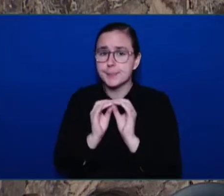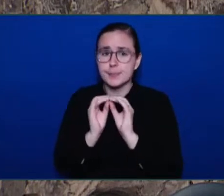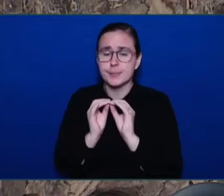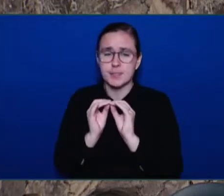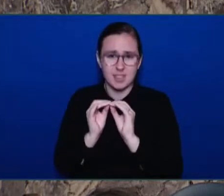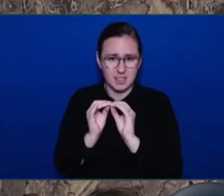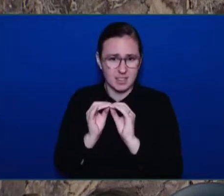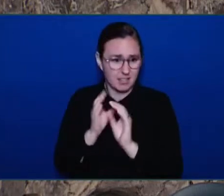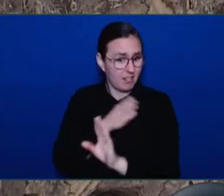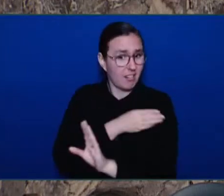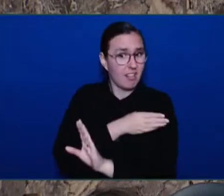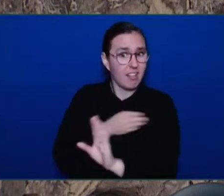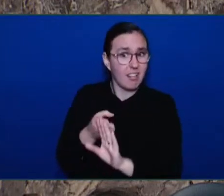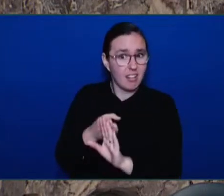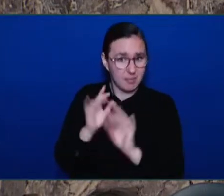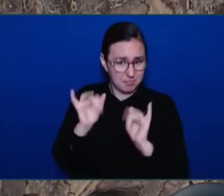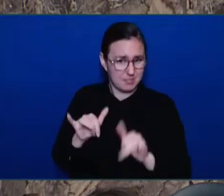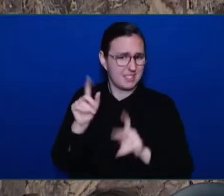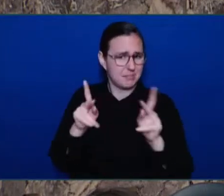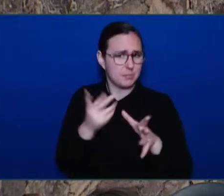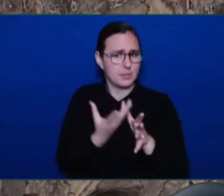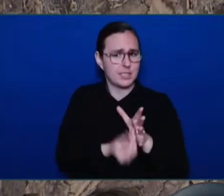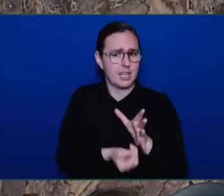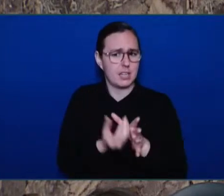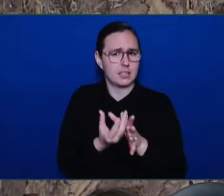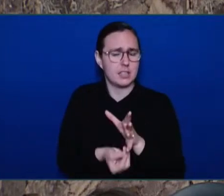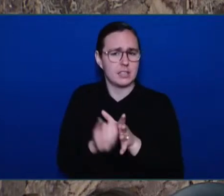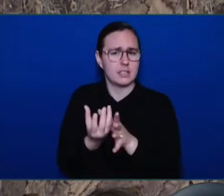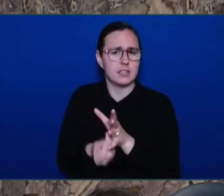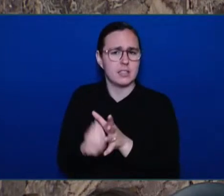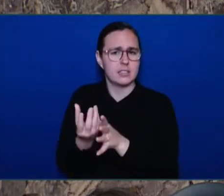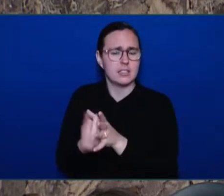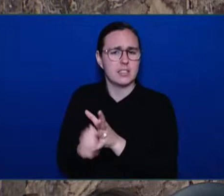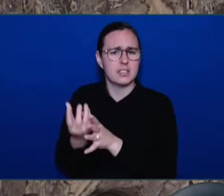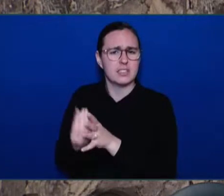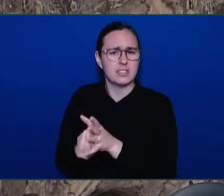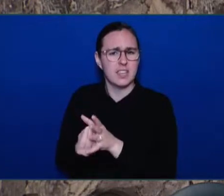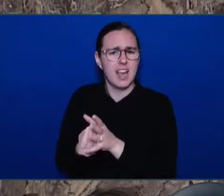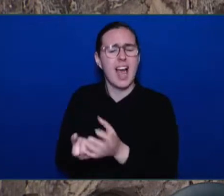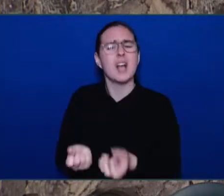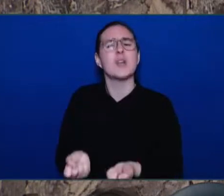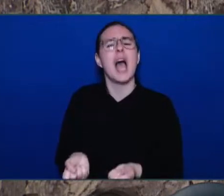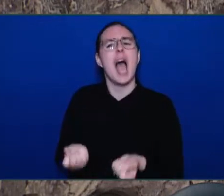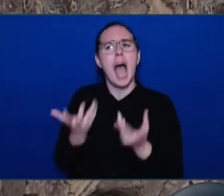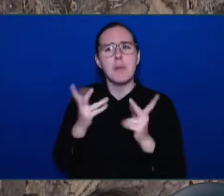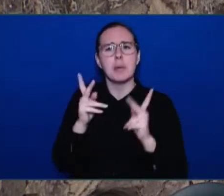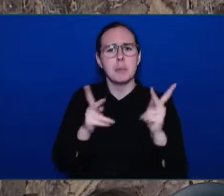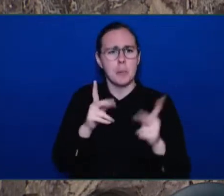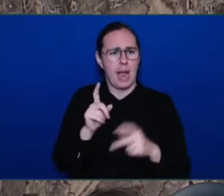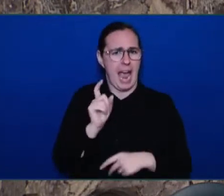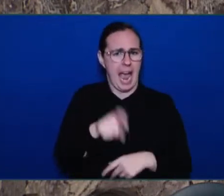die before this minister actually takes action and understands that this is an urgent situation?